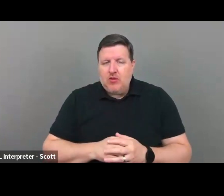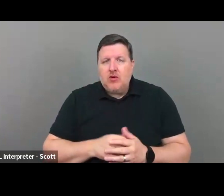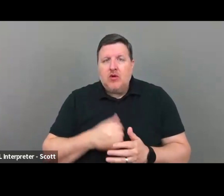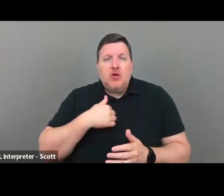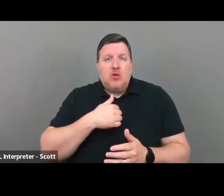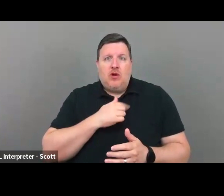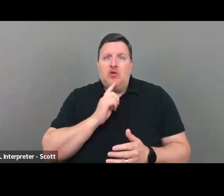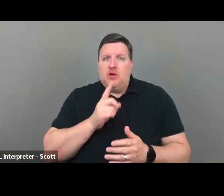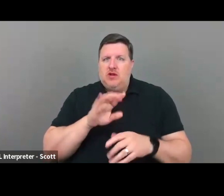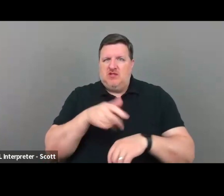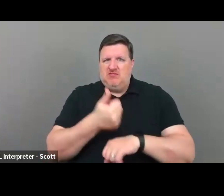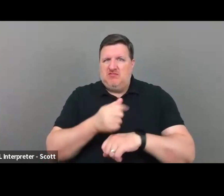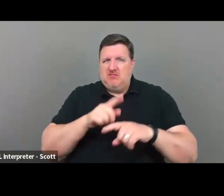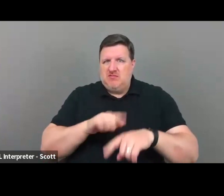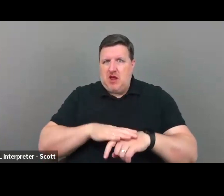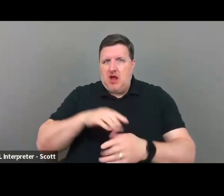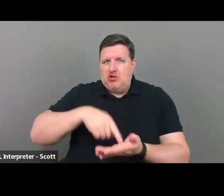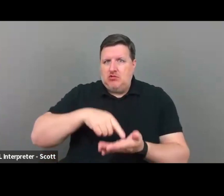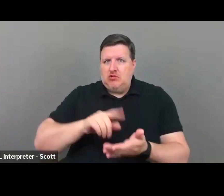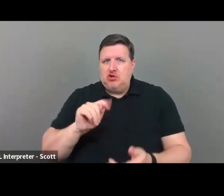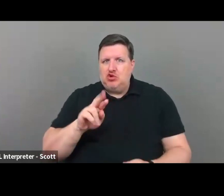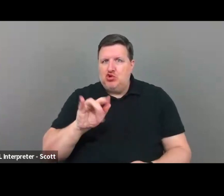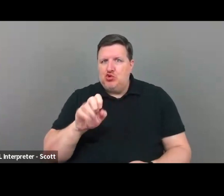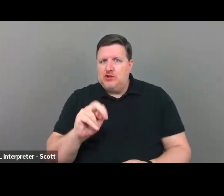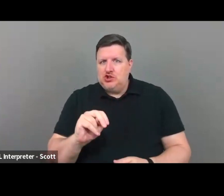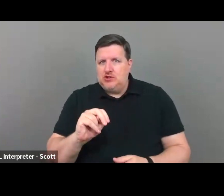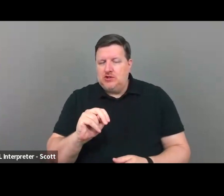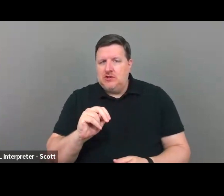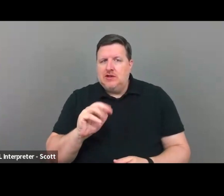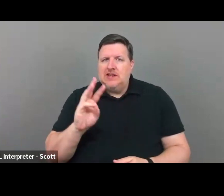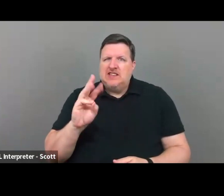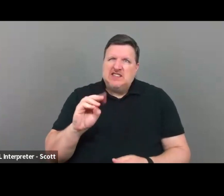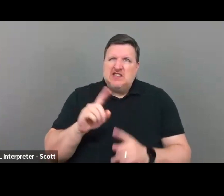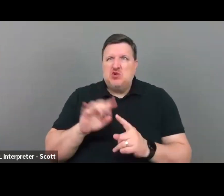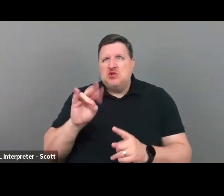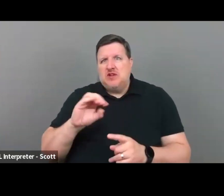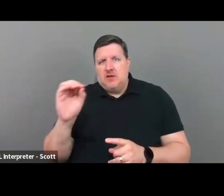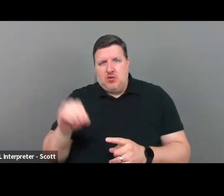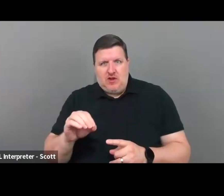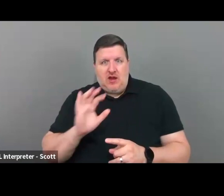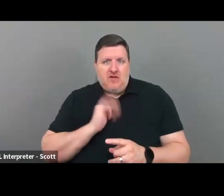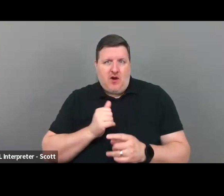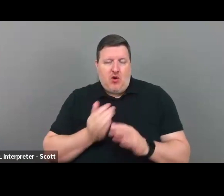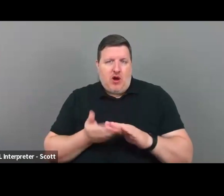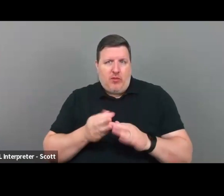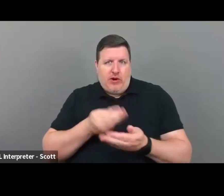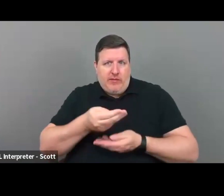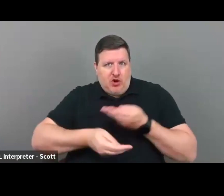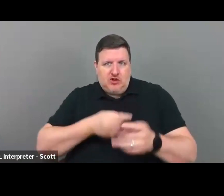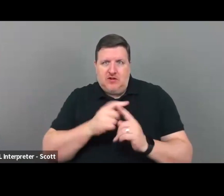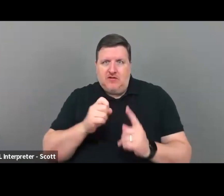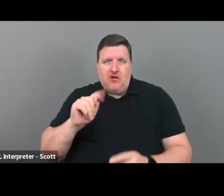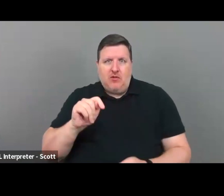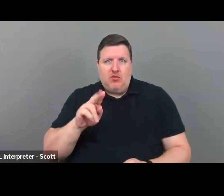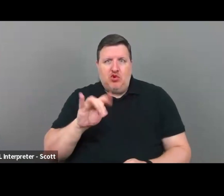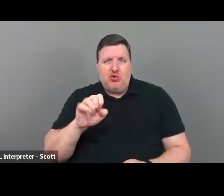very tuition based 60 to 70% of our, our operating budget is, is from tuition. And yet we're also looking